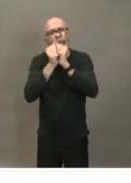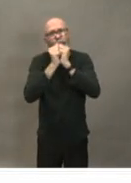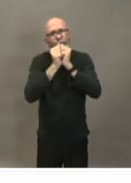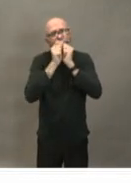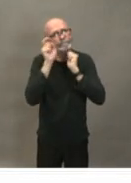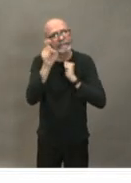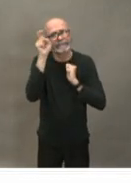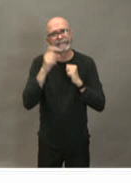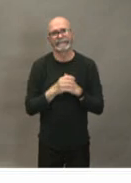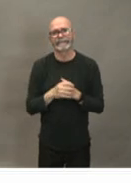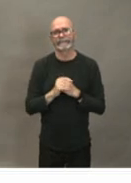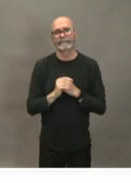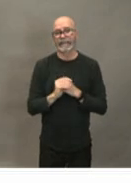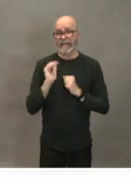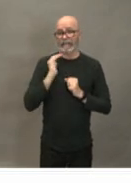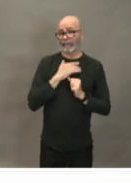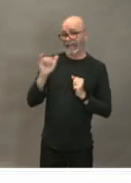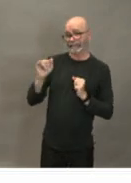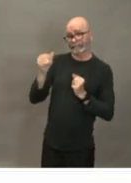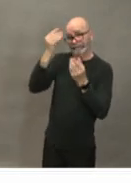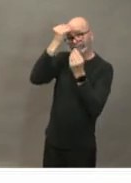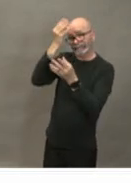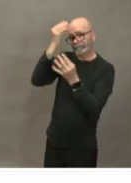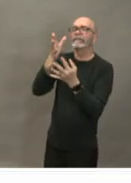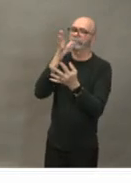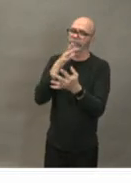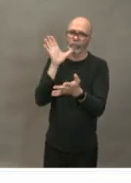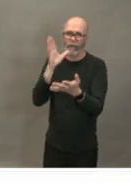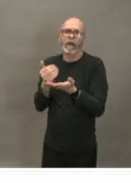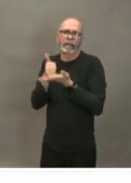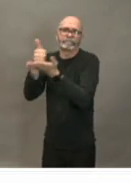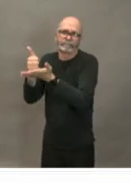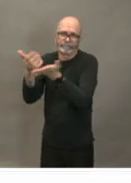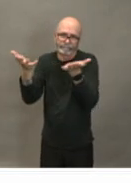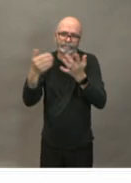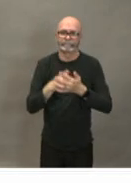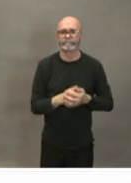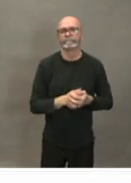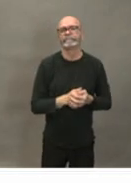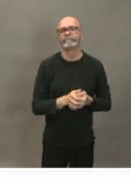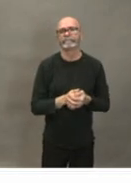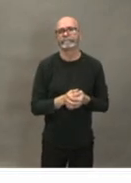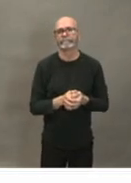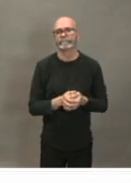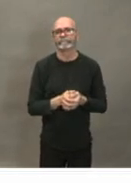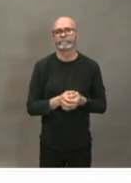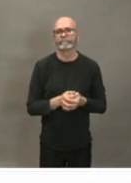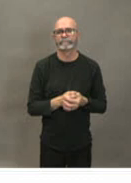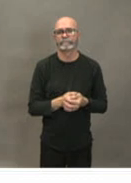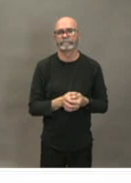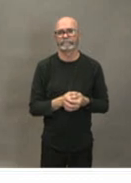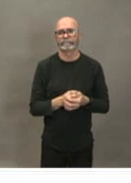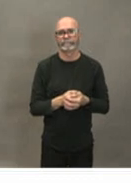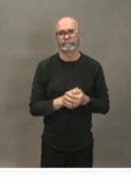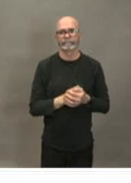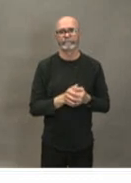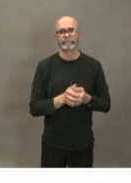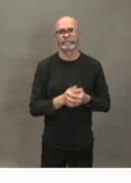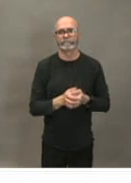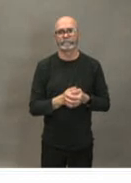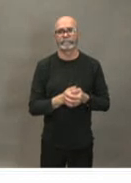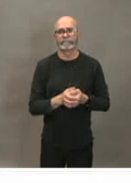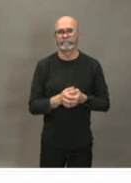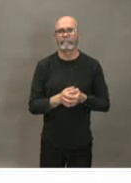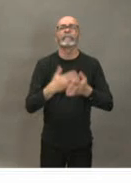this creating conditions that we can all be involved in minimizing the chance of this spreading as you know